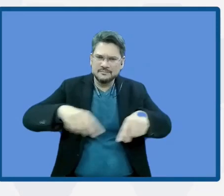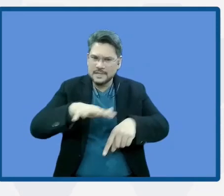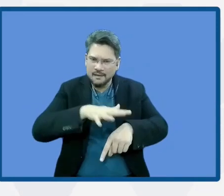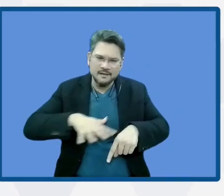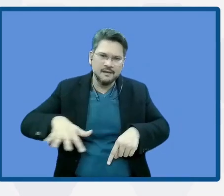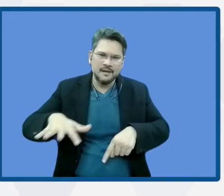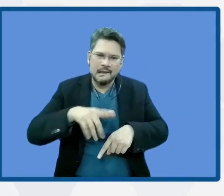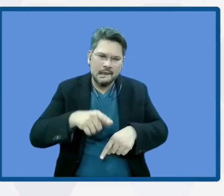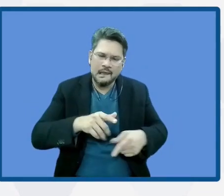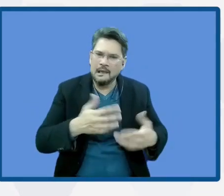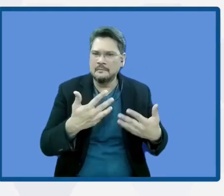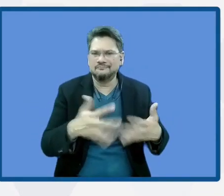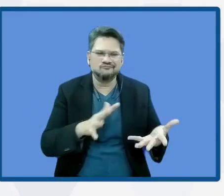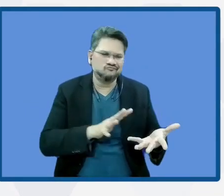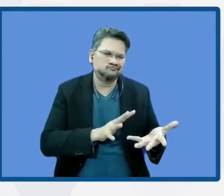or destroyed?